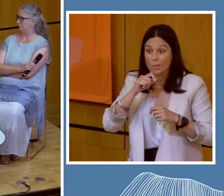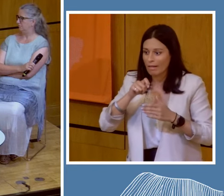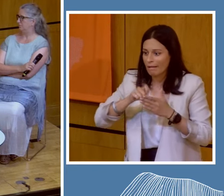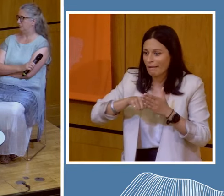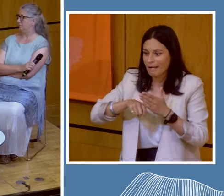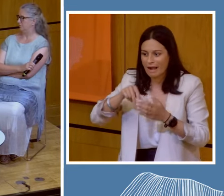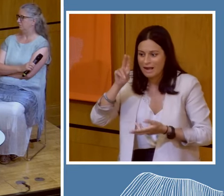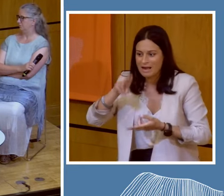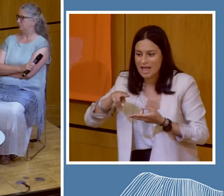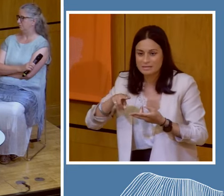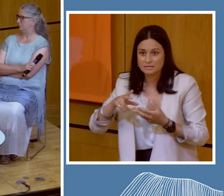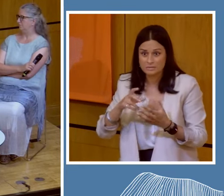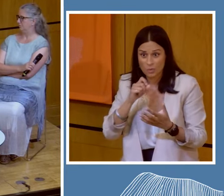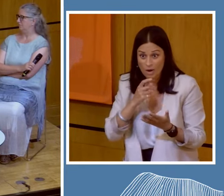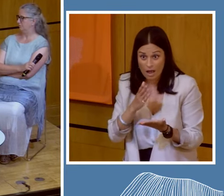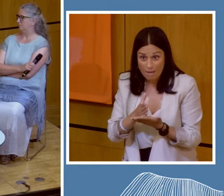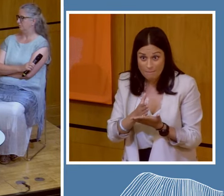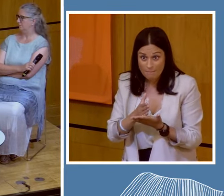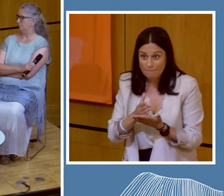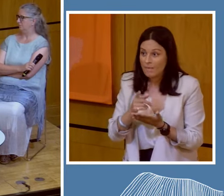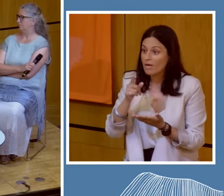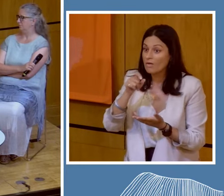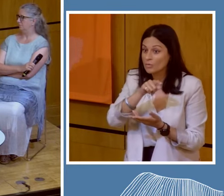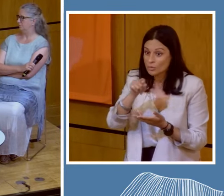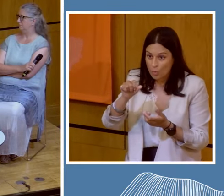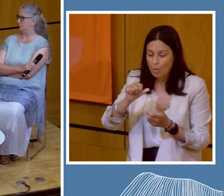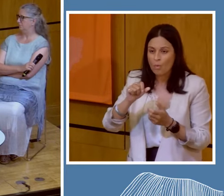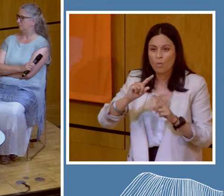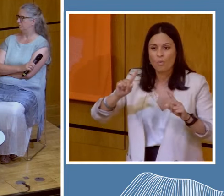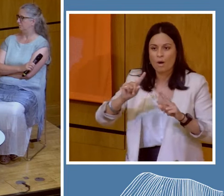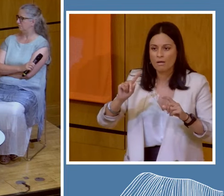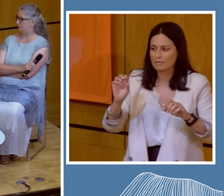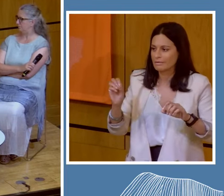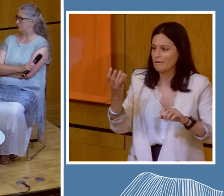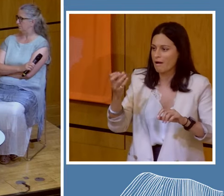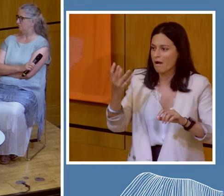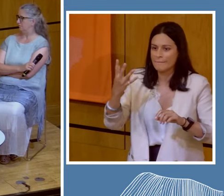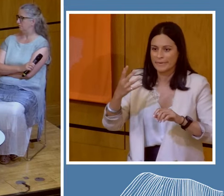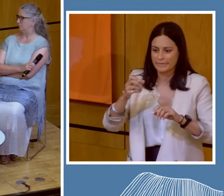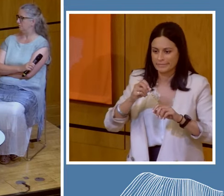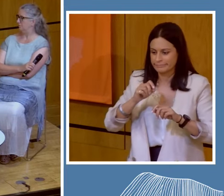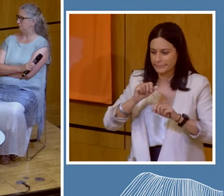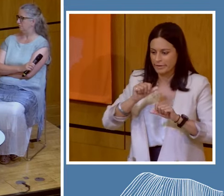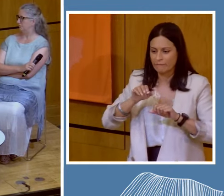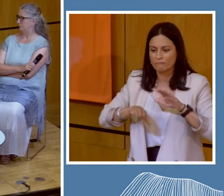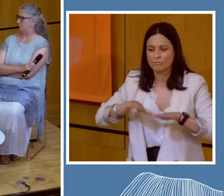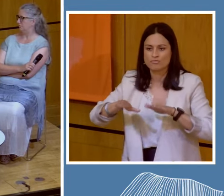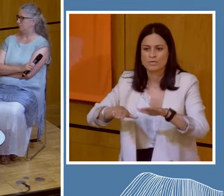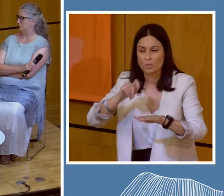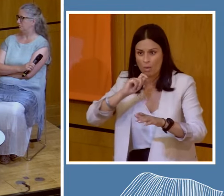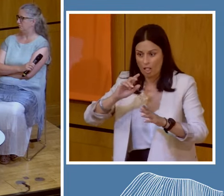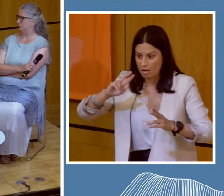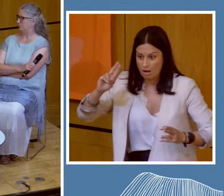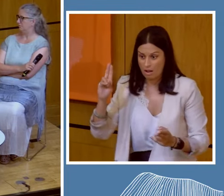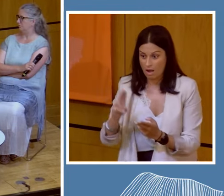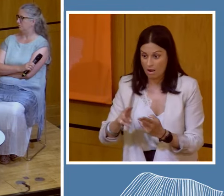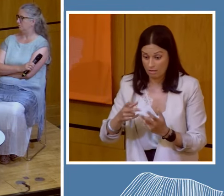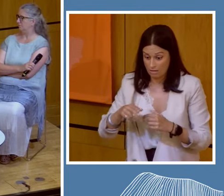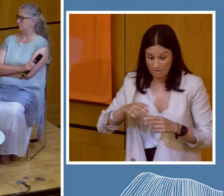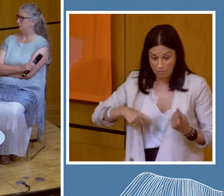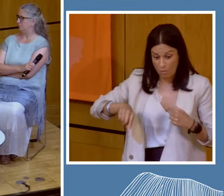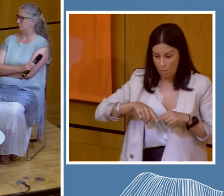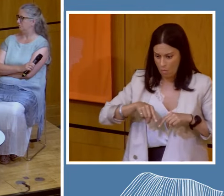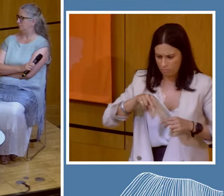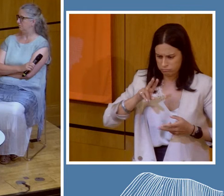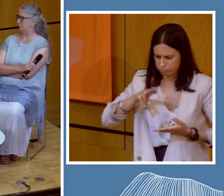do all the things that reduces your carbon footprint. And if all of us started to do that, that and we didn't